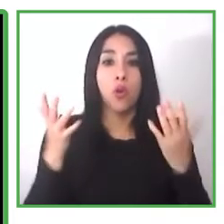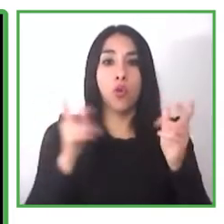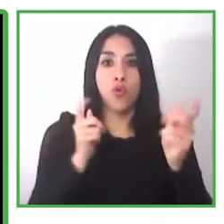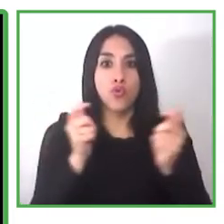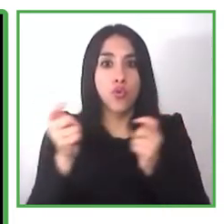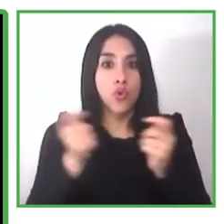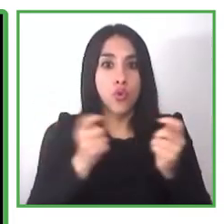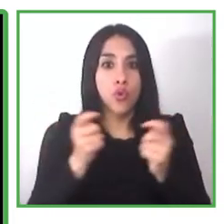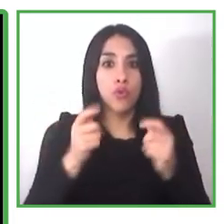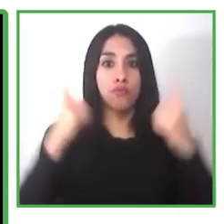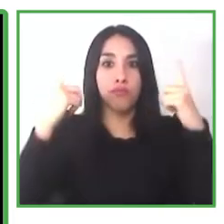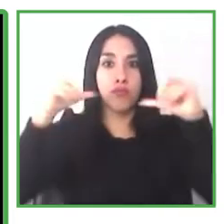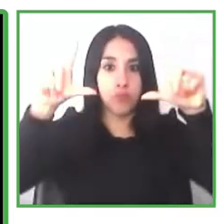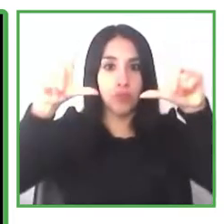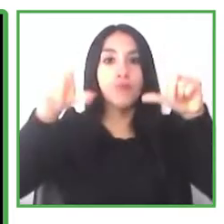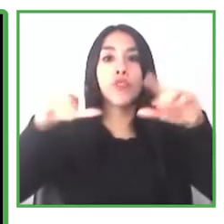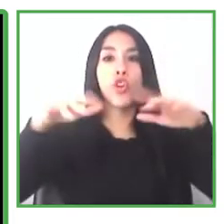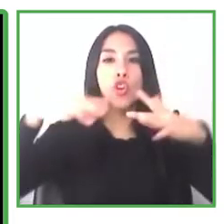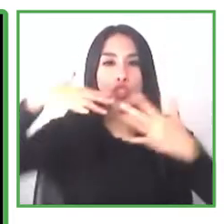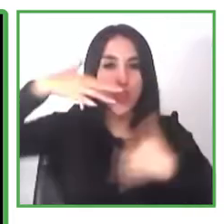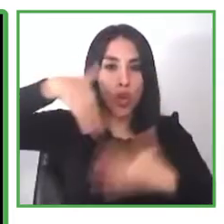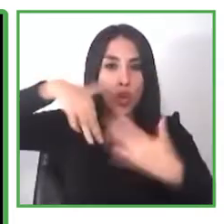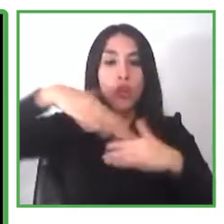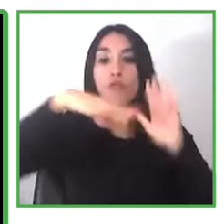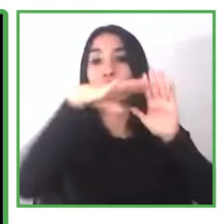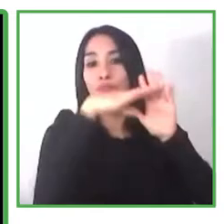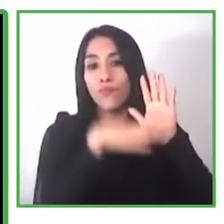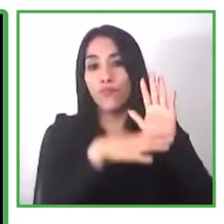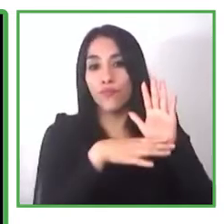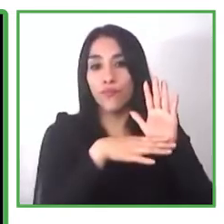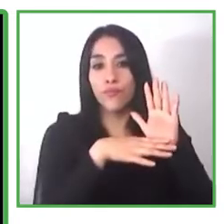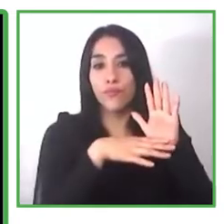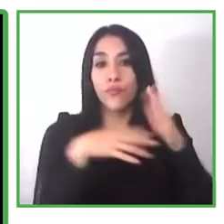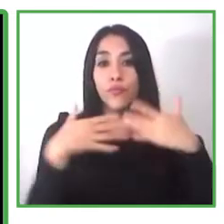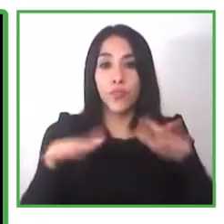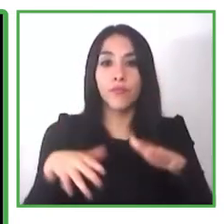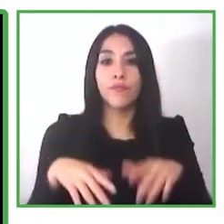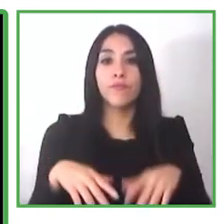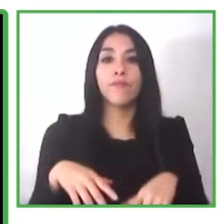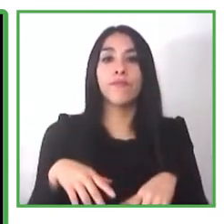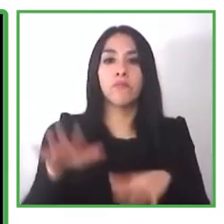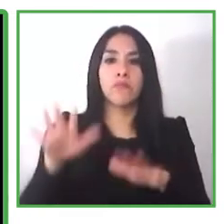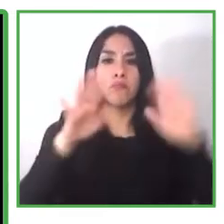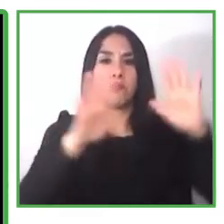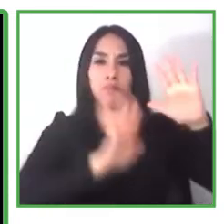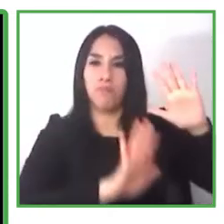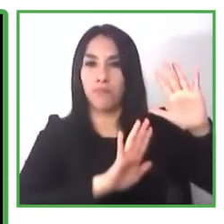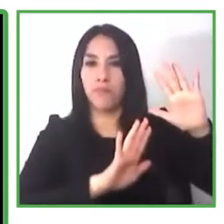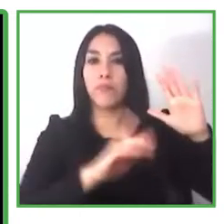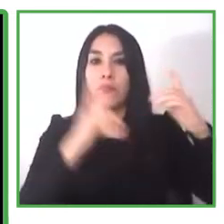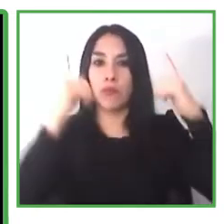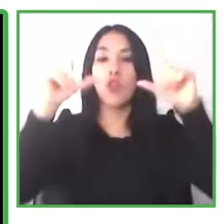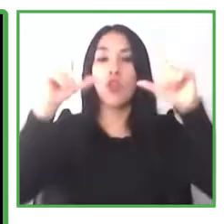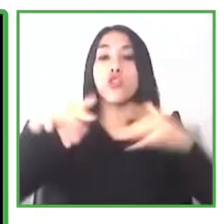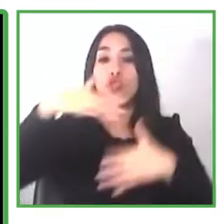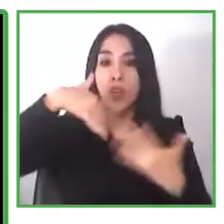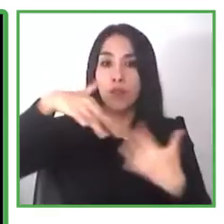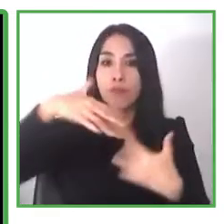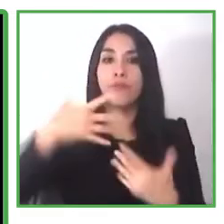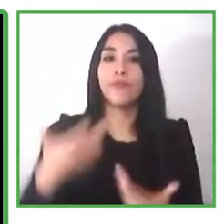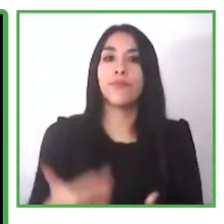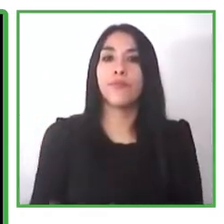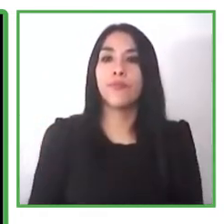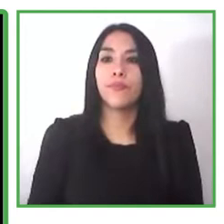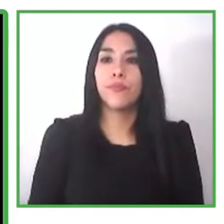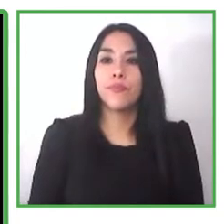all the members in the ability at work decided that we wanted to be more